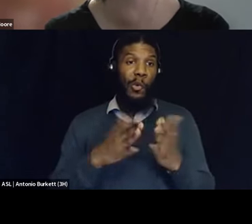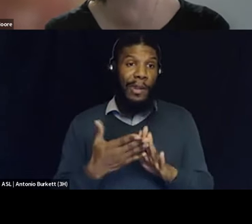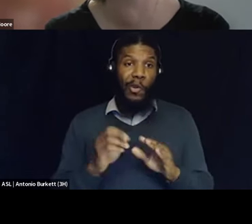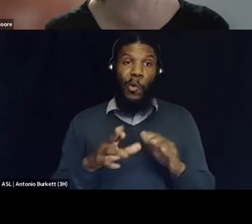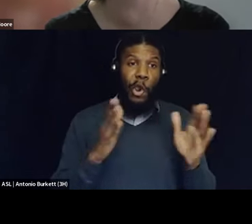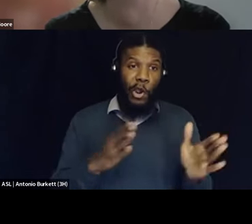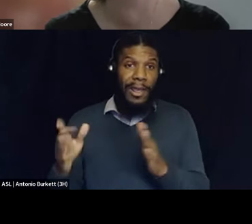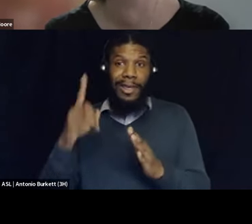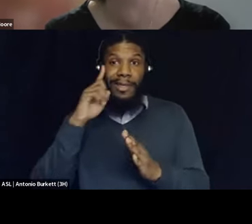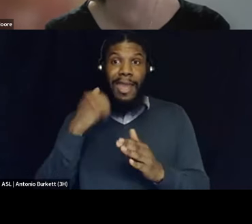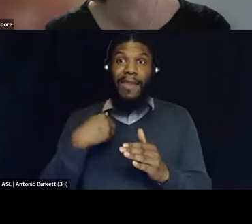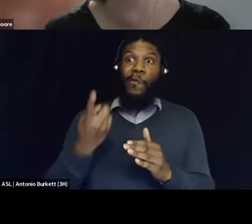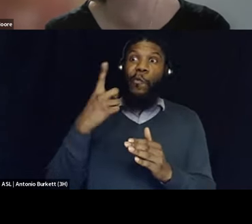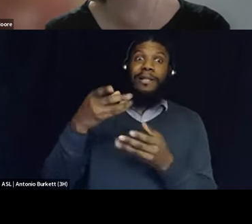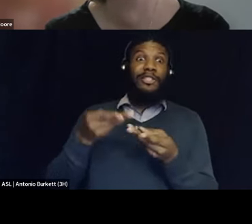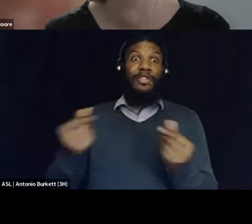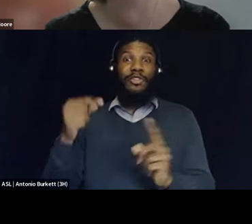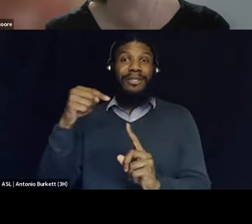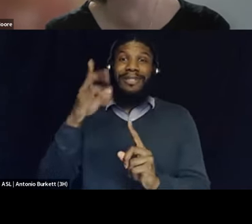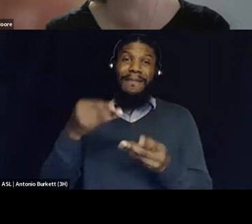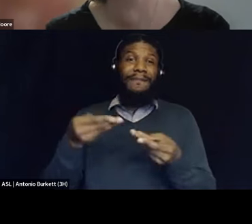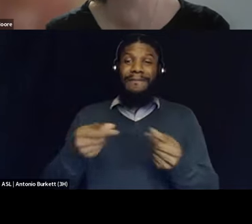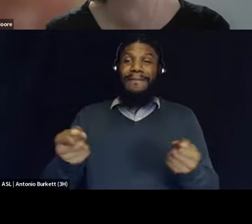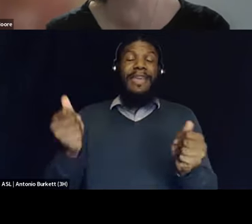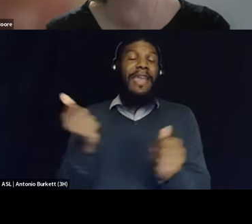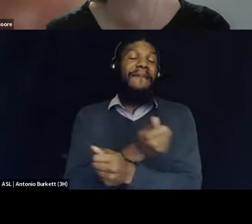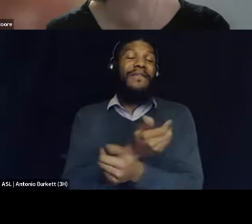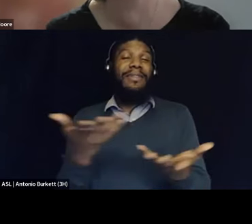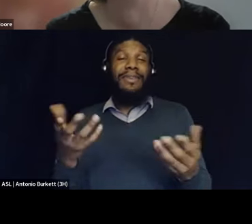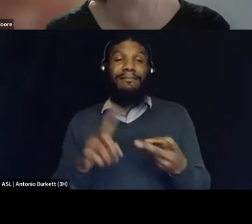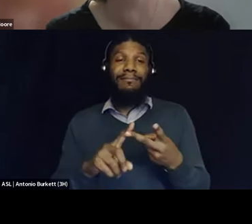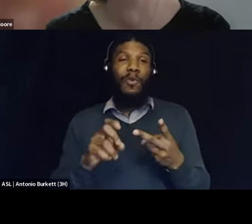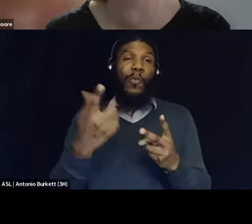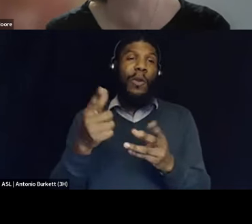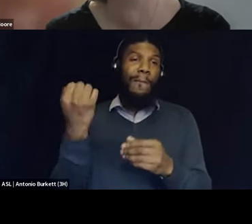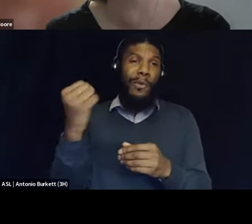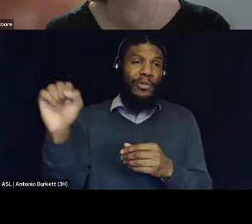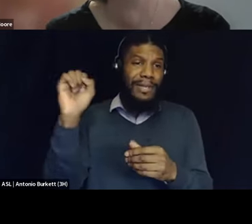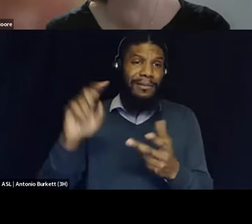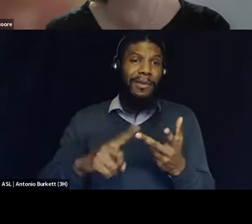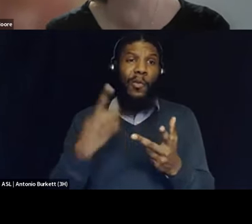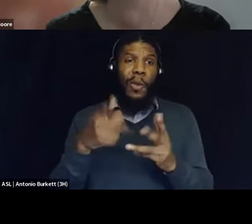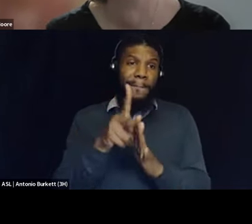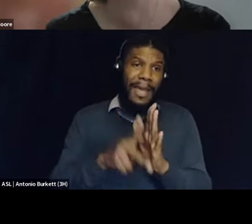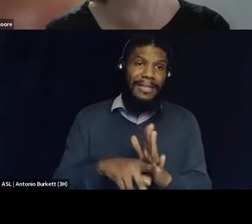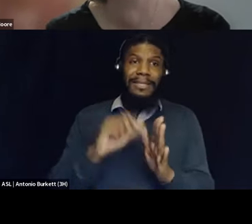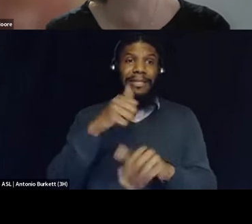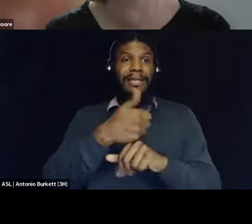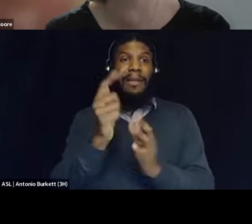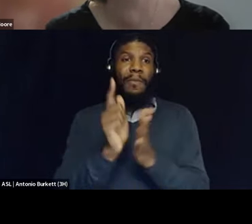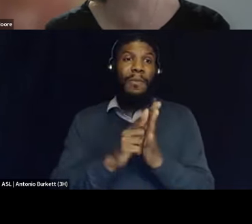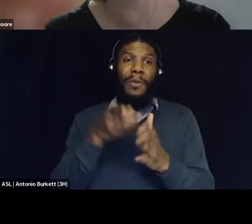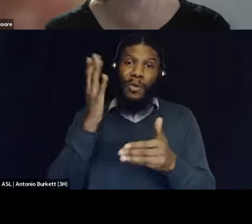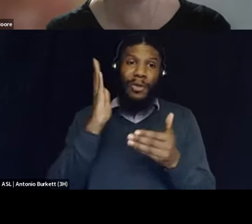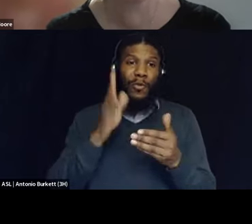one way of fixing this or if you do one lawsuit or you do one policy or you do one protest like that's gonna solve the day it is actually